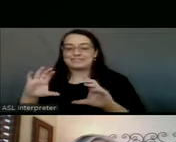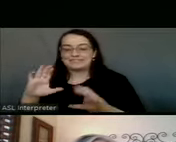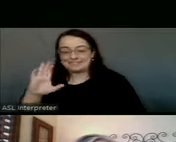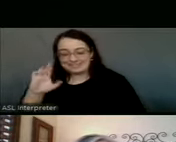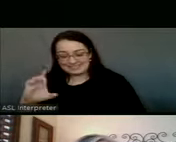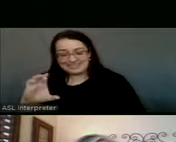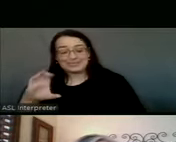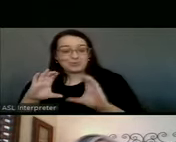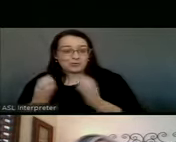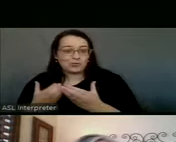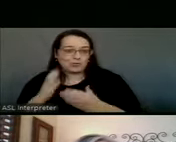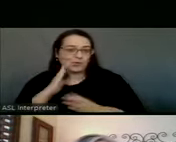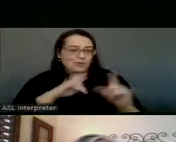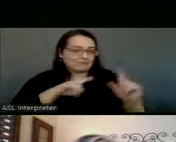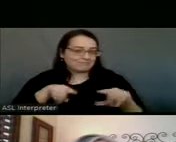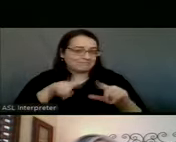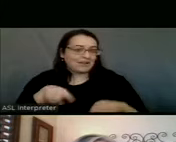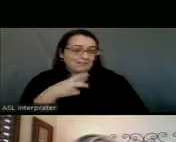to be vaccinated.